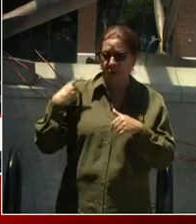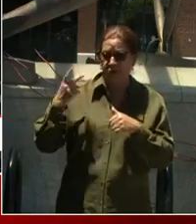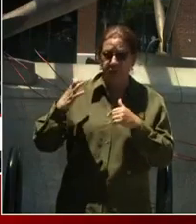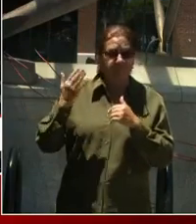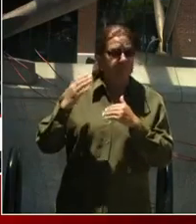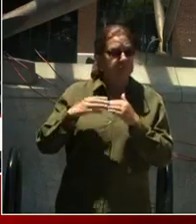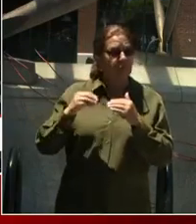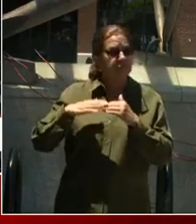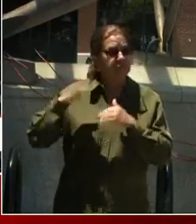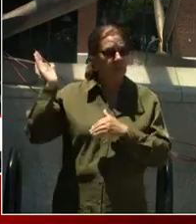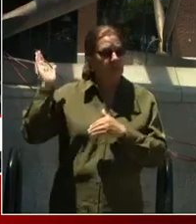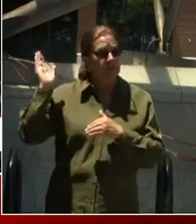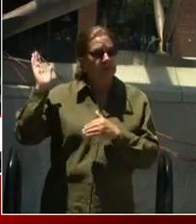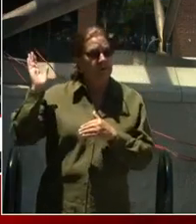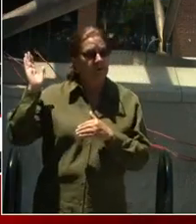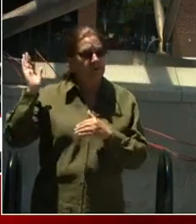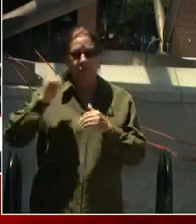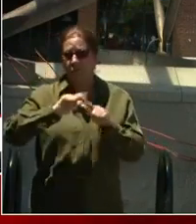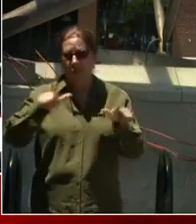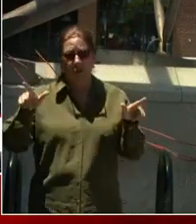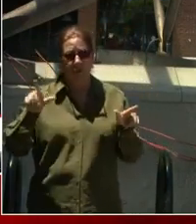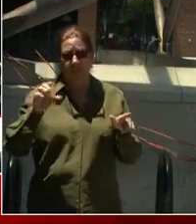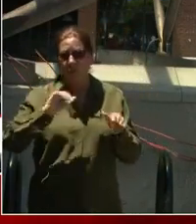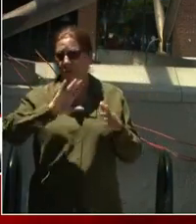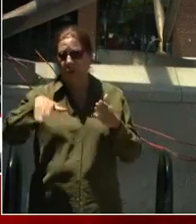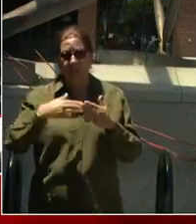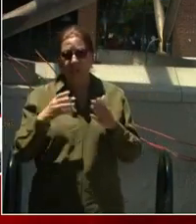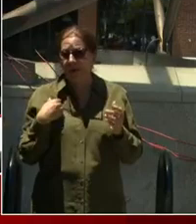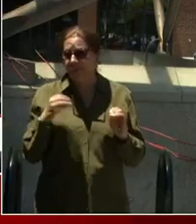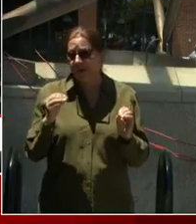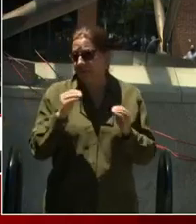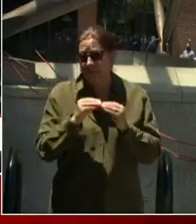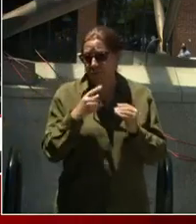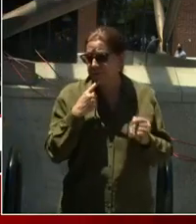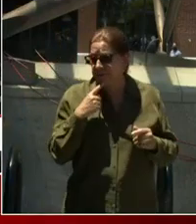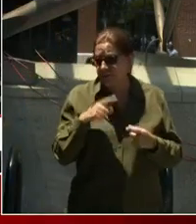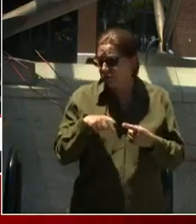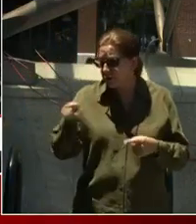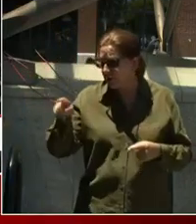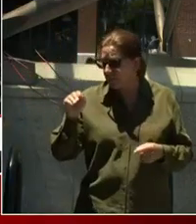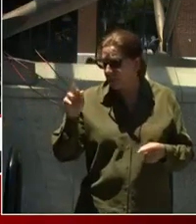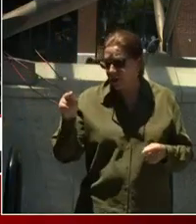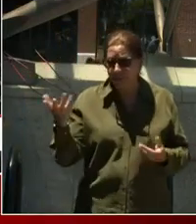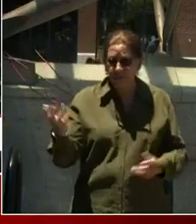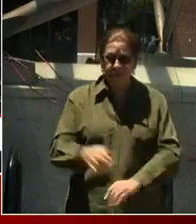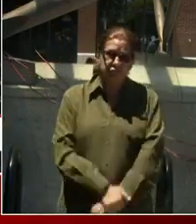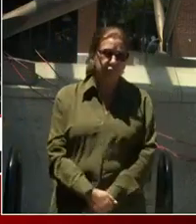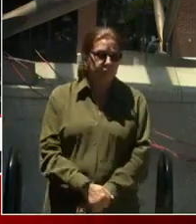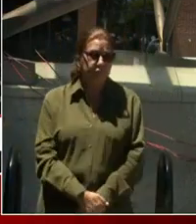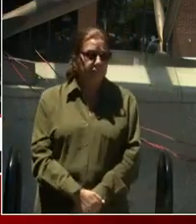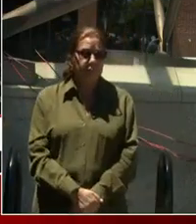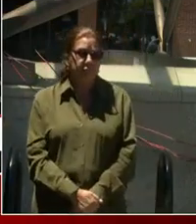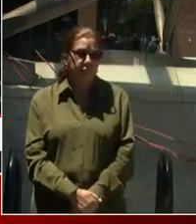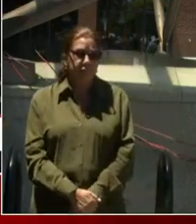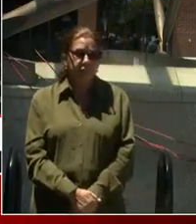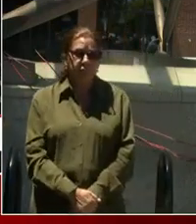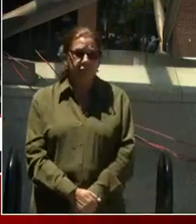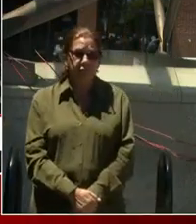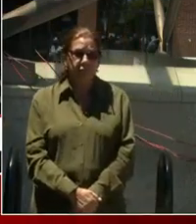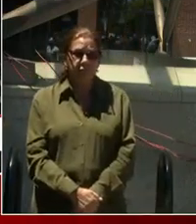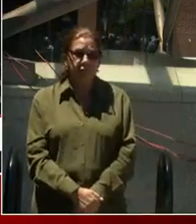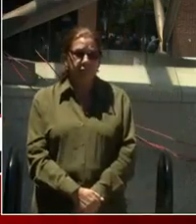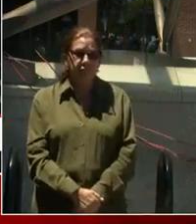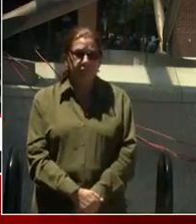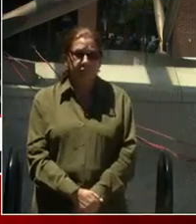workers. It's not just restaurant workers who work Well, I don't have anything else to say about that, Mark. So you don't support increasing your standby rate? What